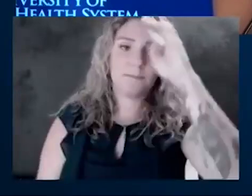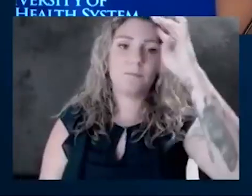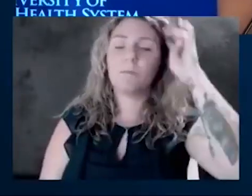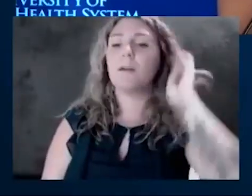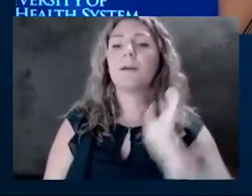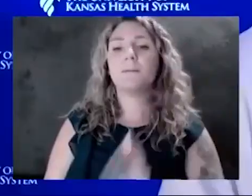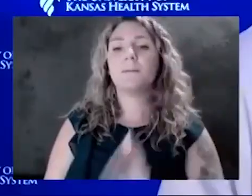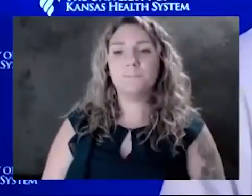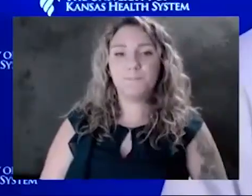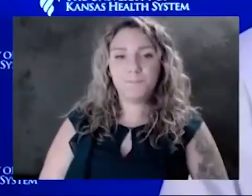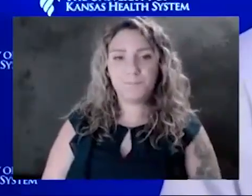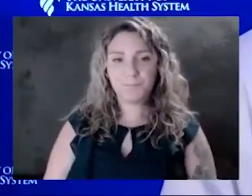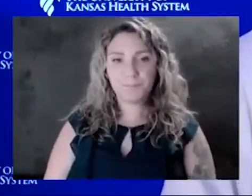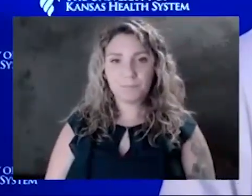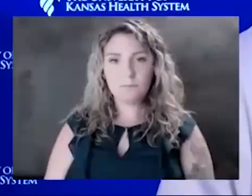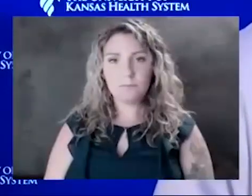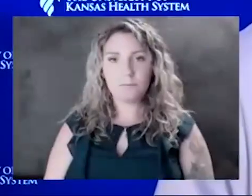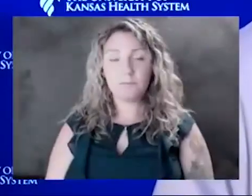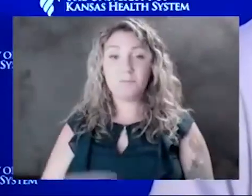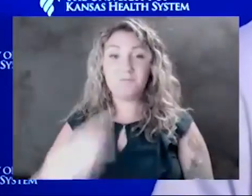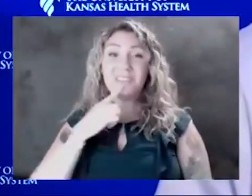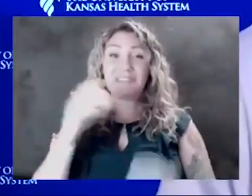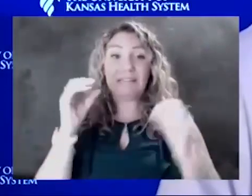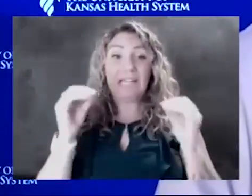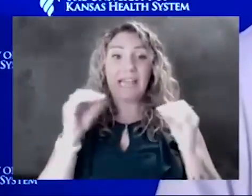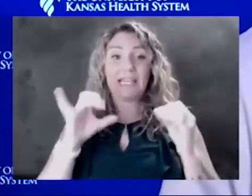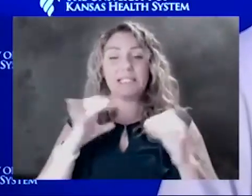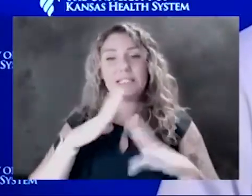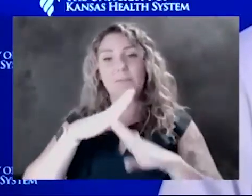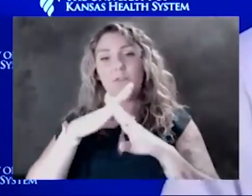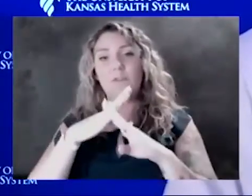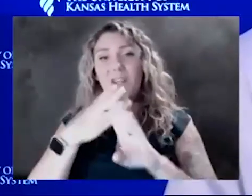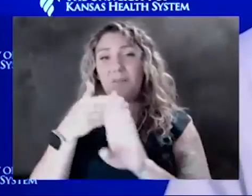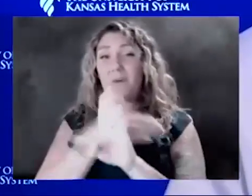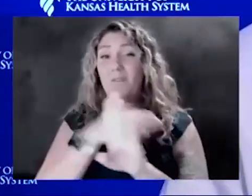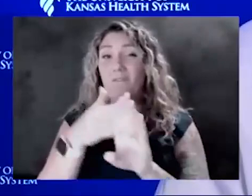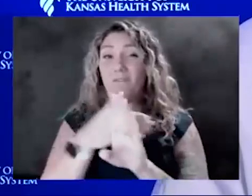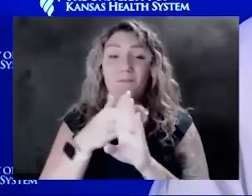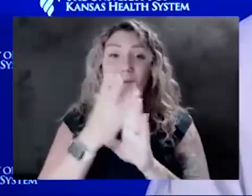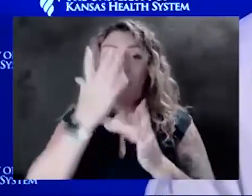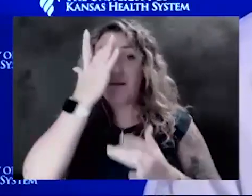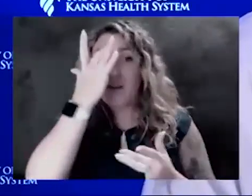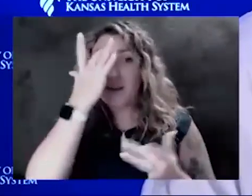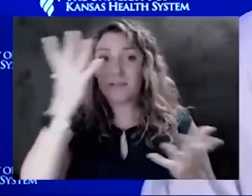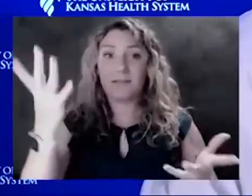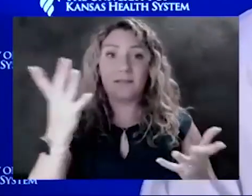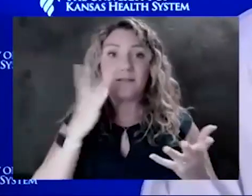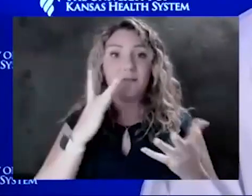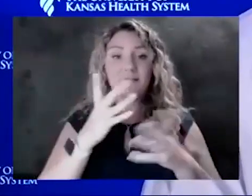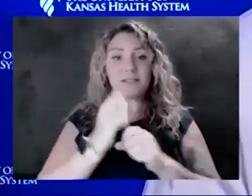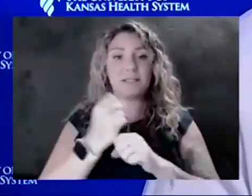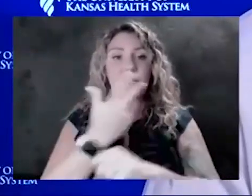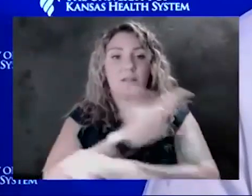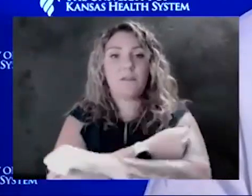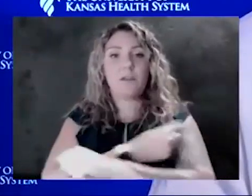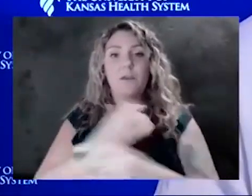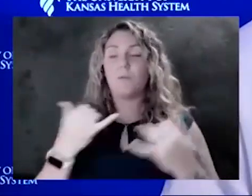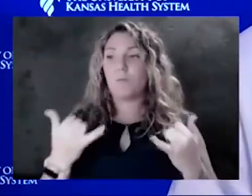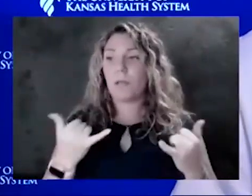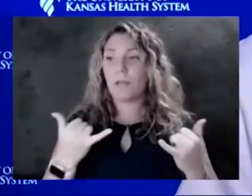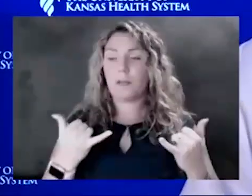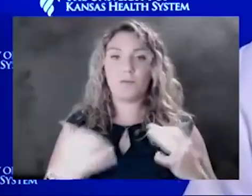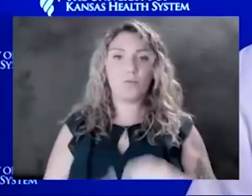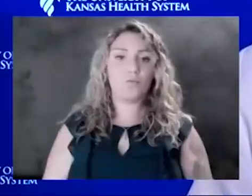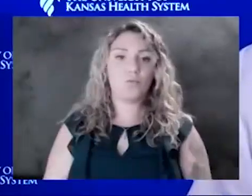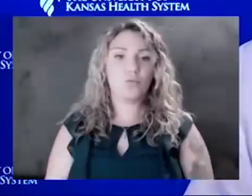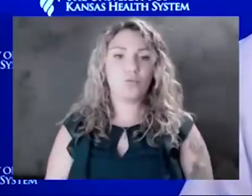one? I would say nothing. It's that preventive area before you get infected and that is getting vaccination. Right now, there is no significant